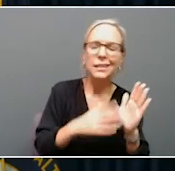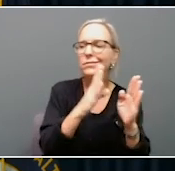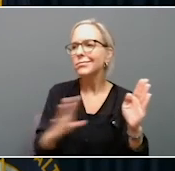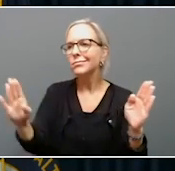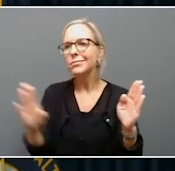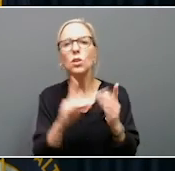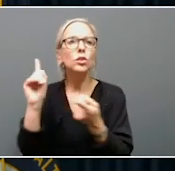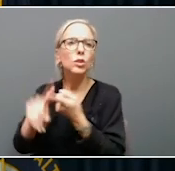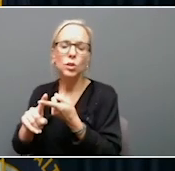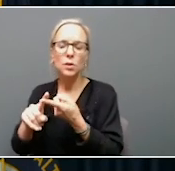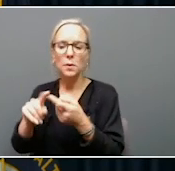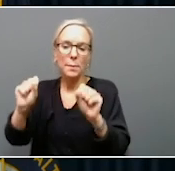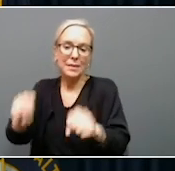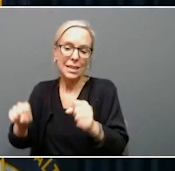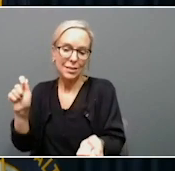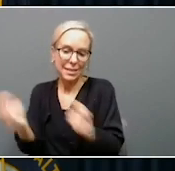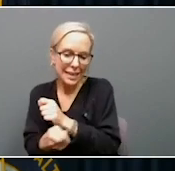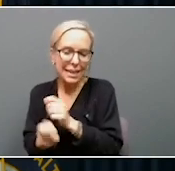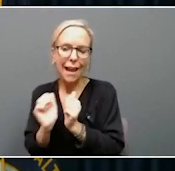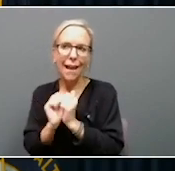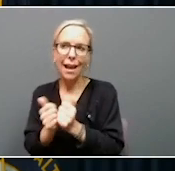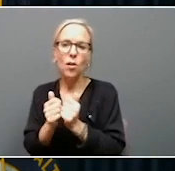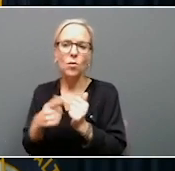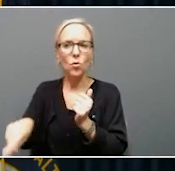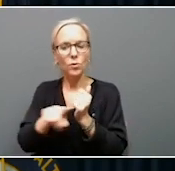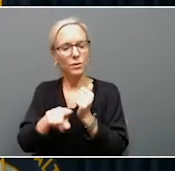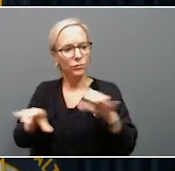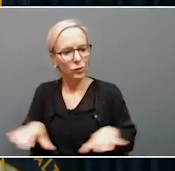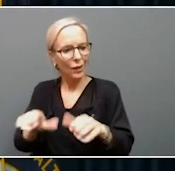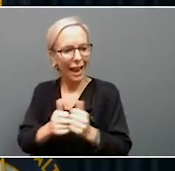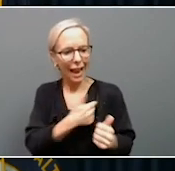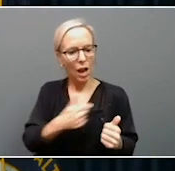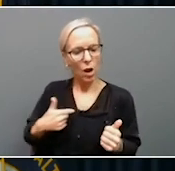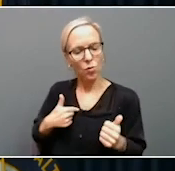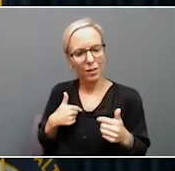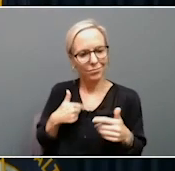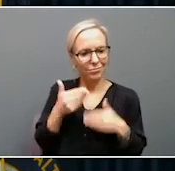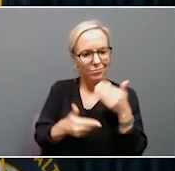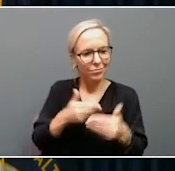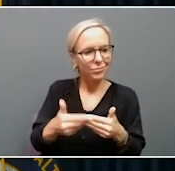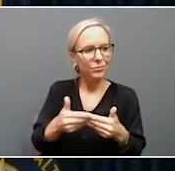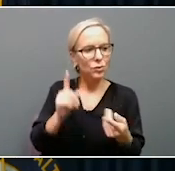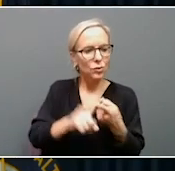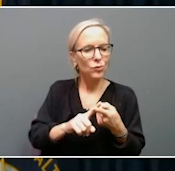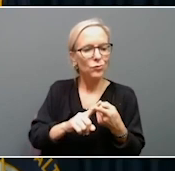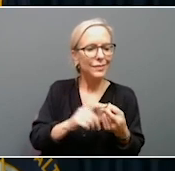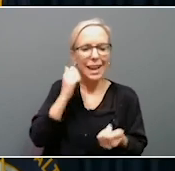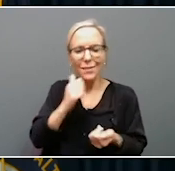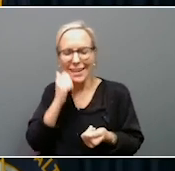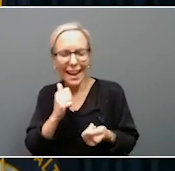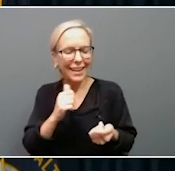changes in how things are done to how we carry out the day-to-day. We'll be naming